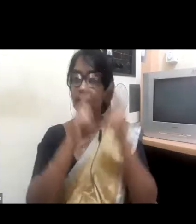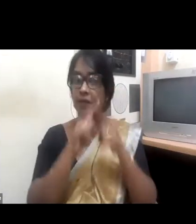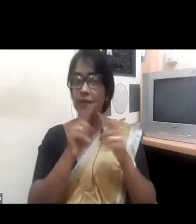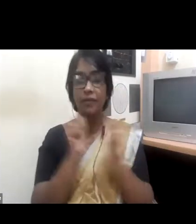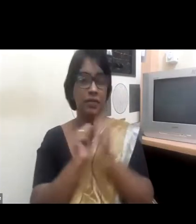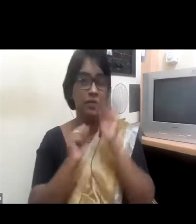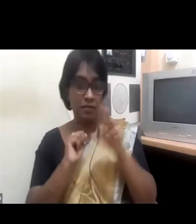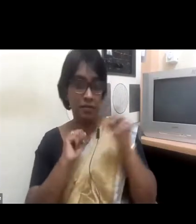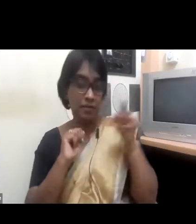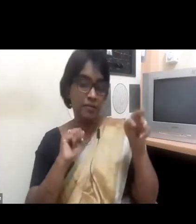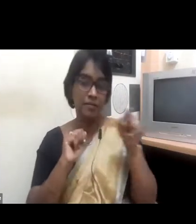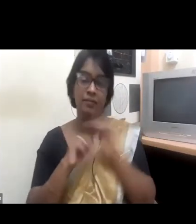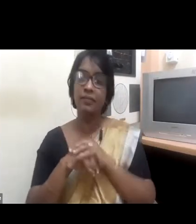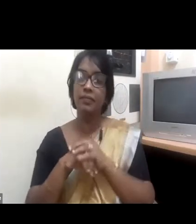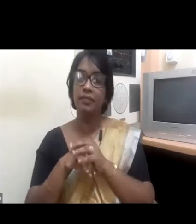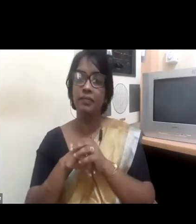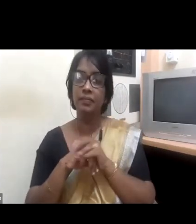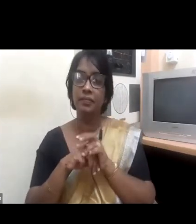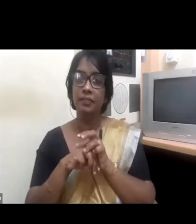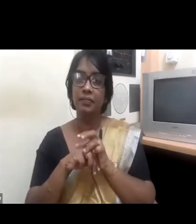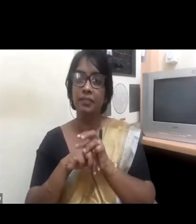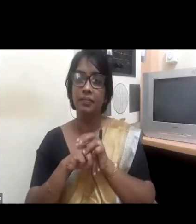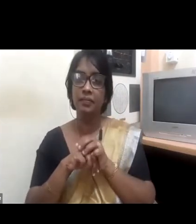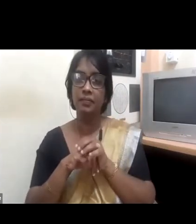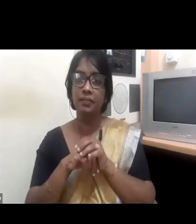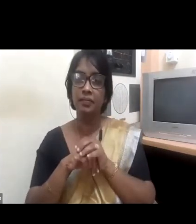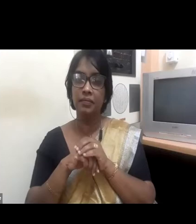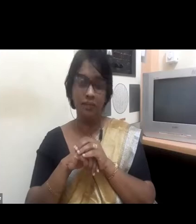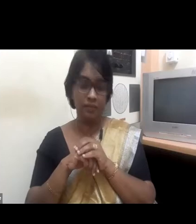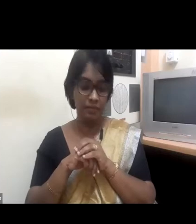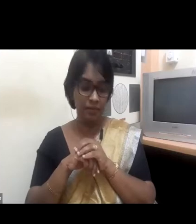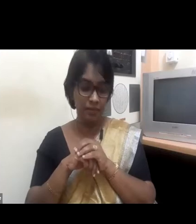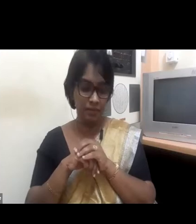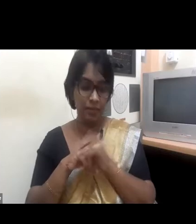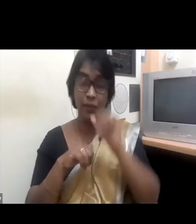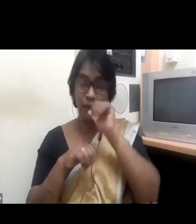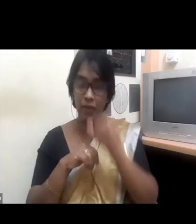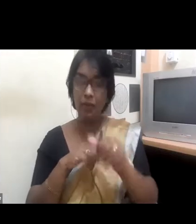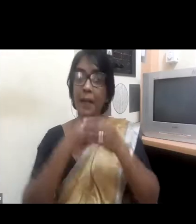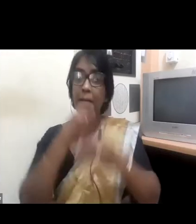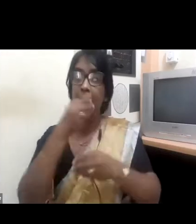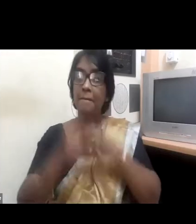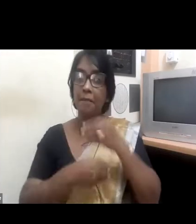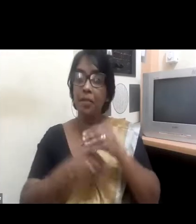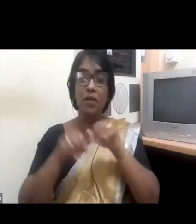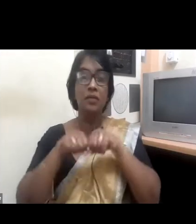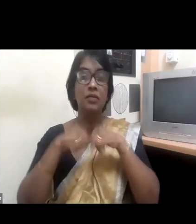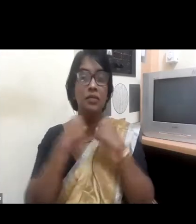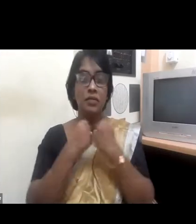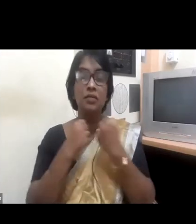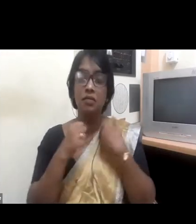experience, so we are essentially a manufacturing company. And when I look at the needs of